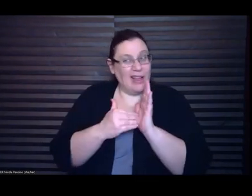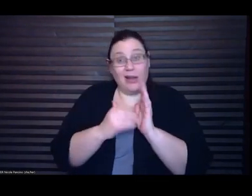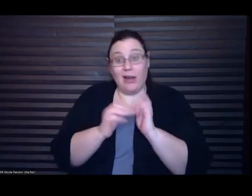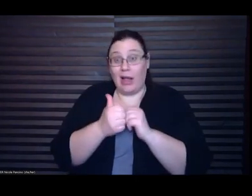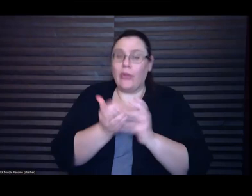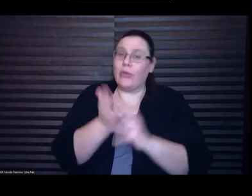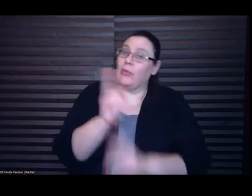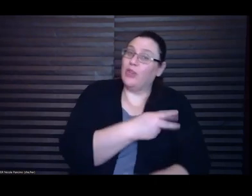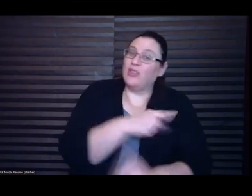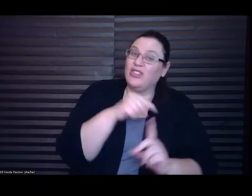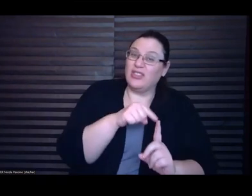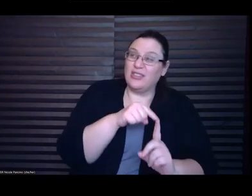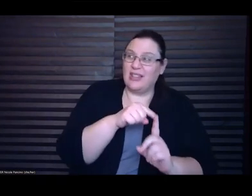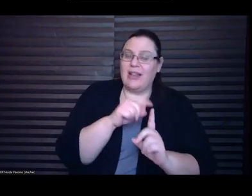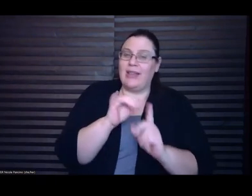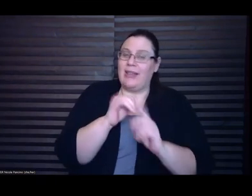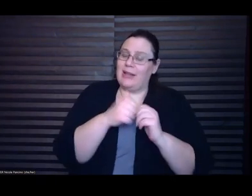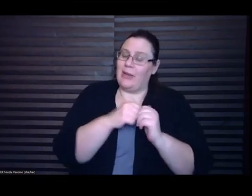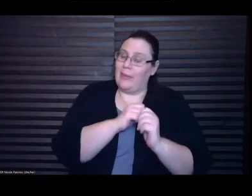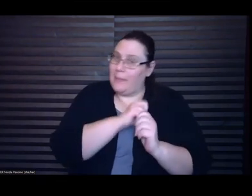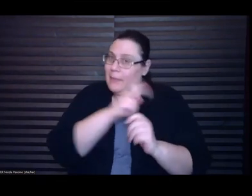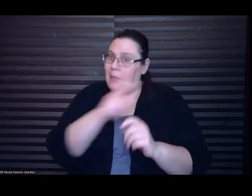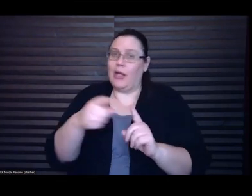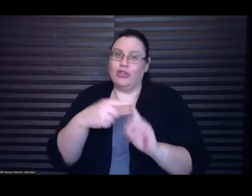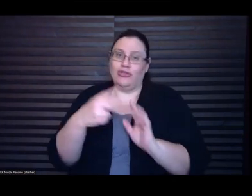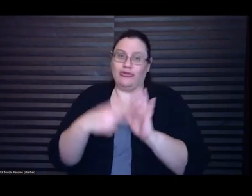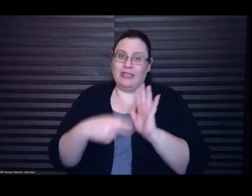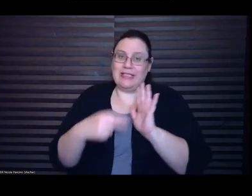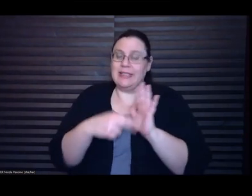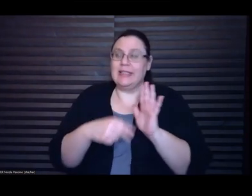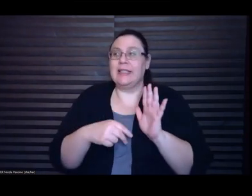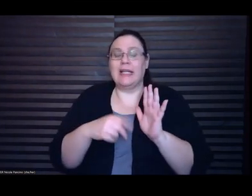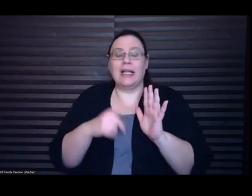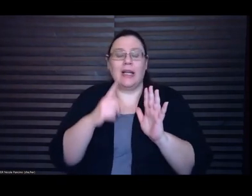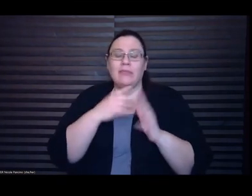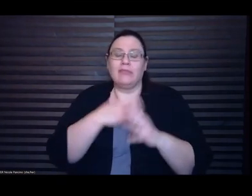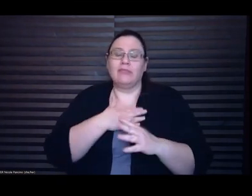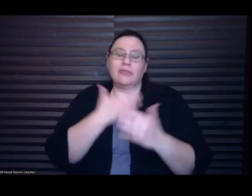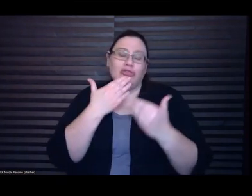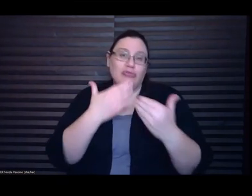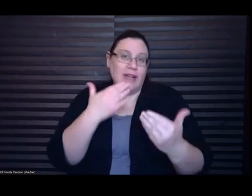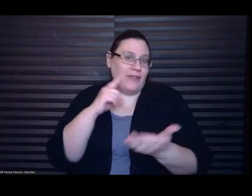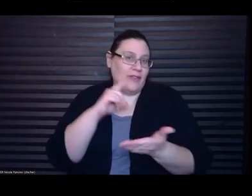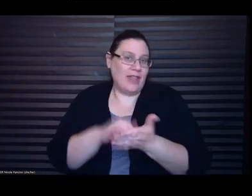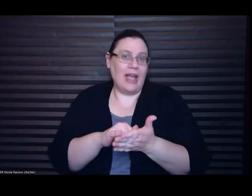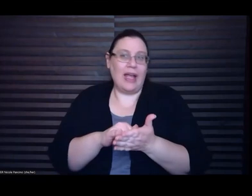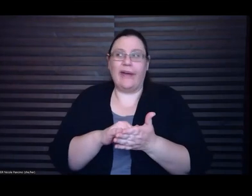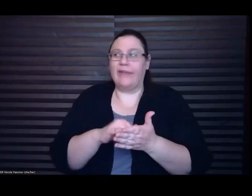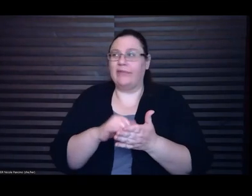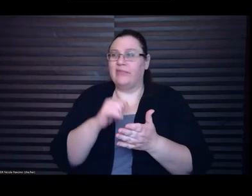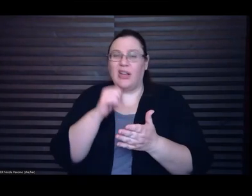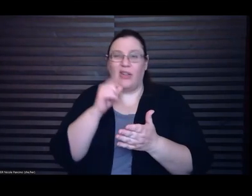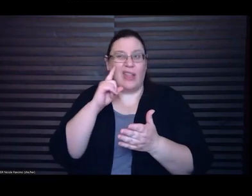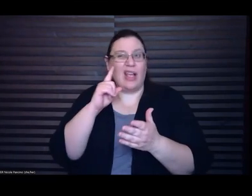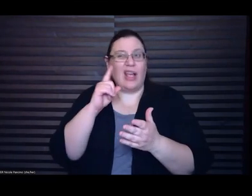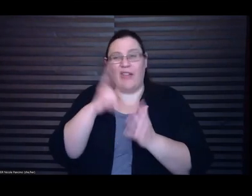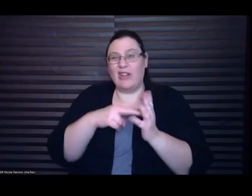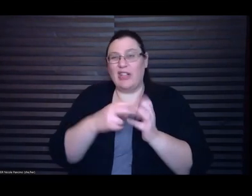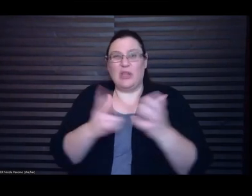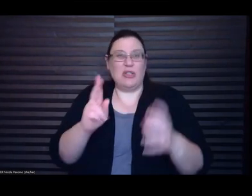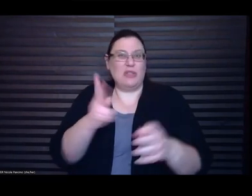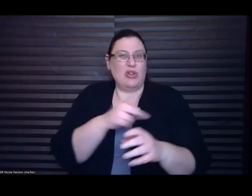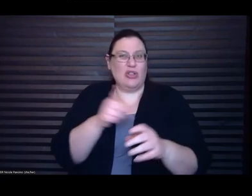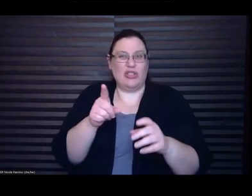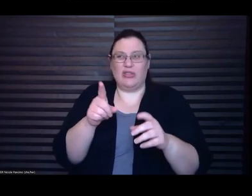I'm so grateful for that I I don't think I've ever read as much poetry in my life um but it